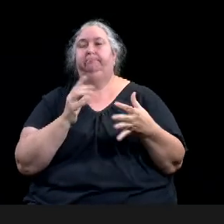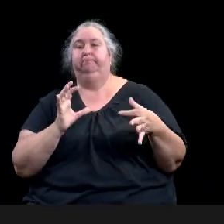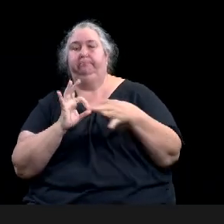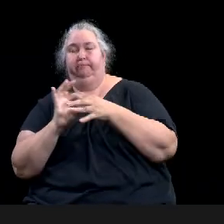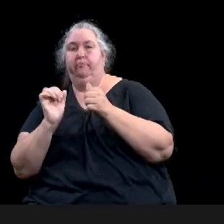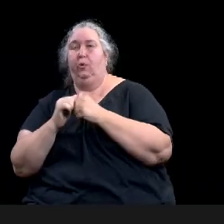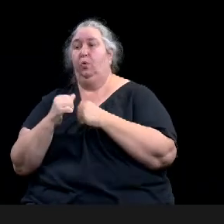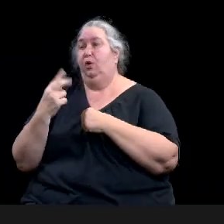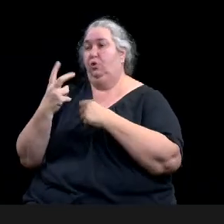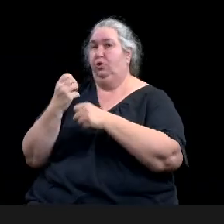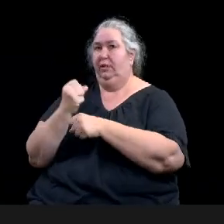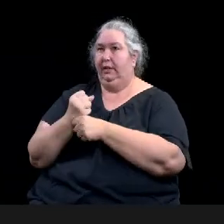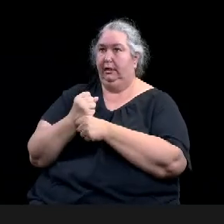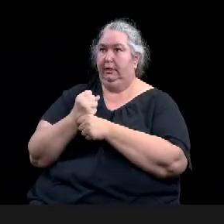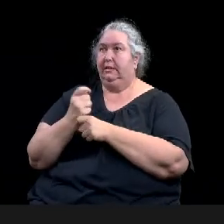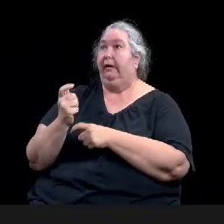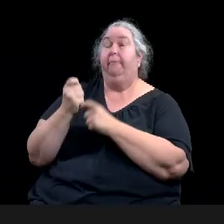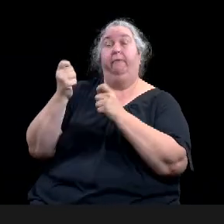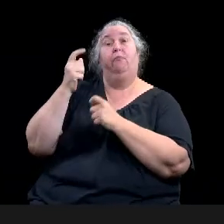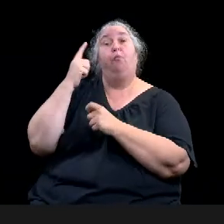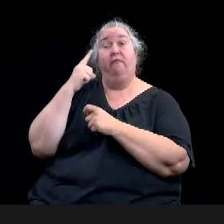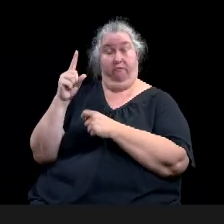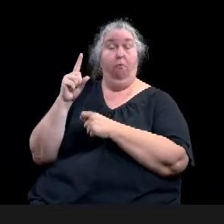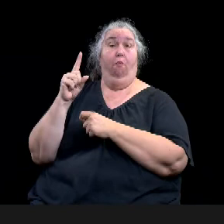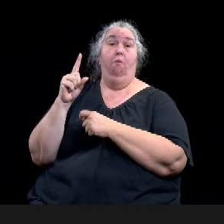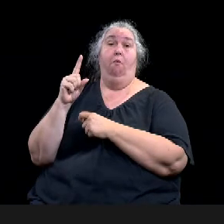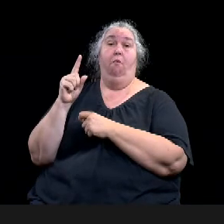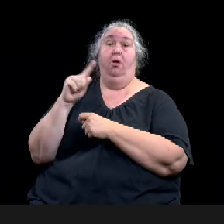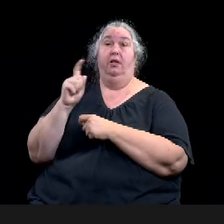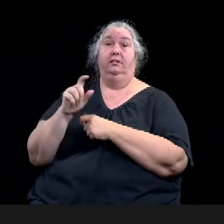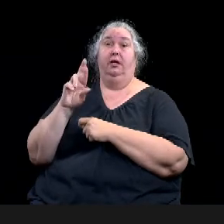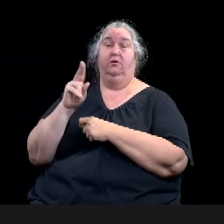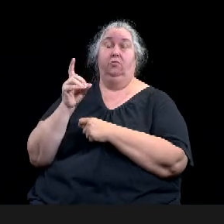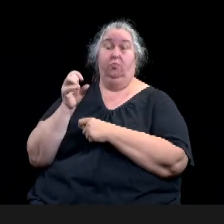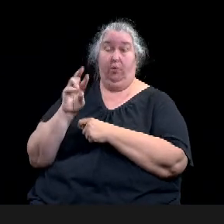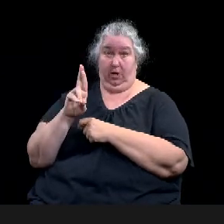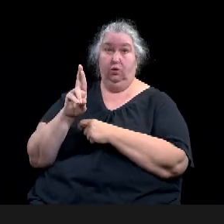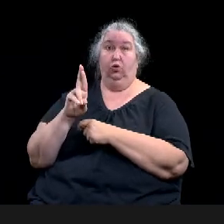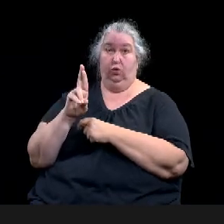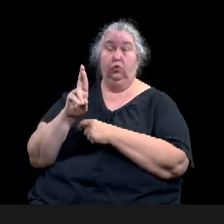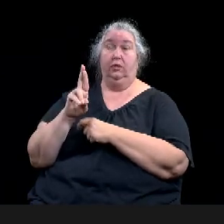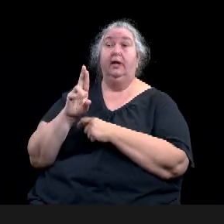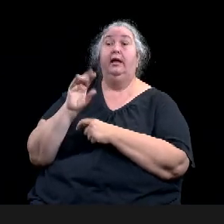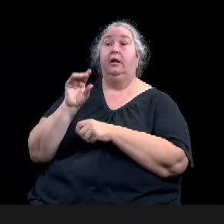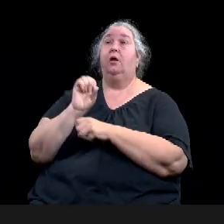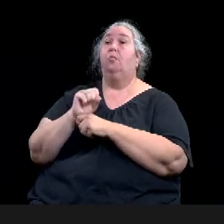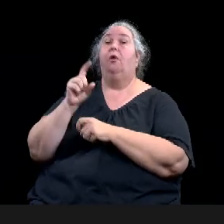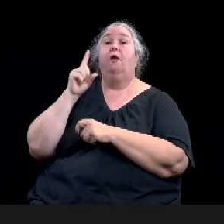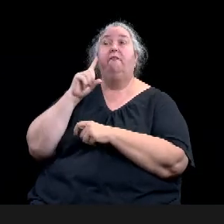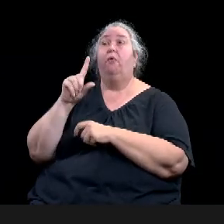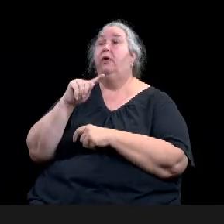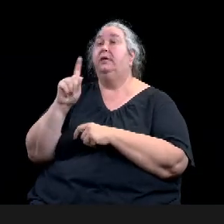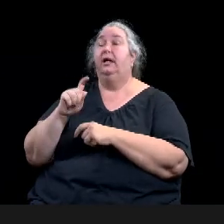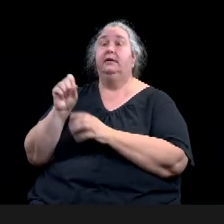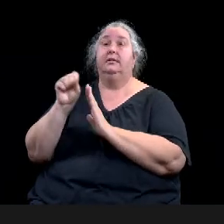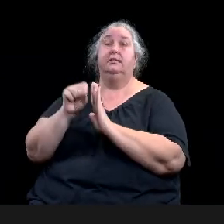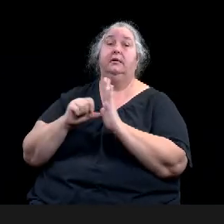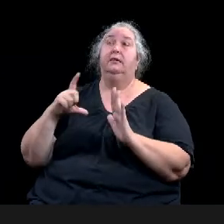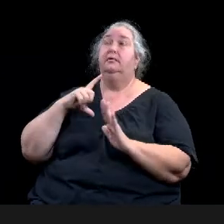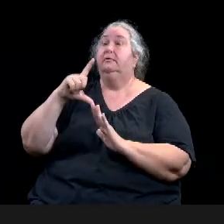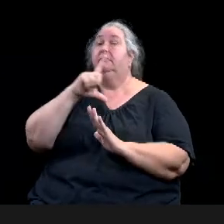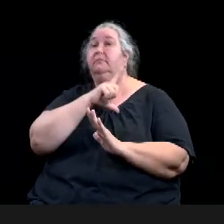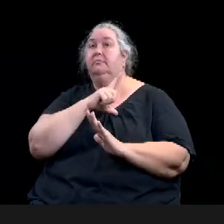legislative, the 88th legislative session in 2023. So as that happens,